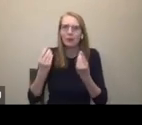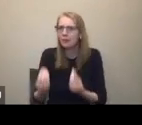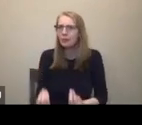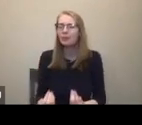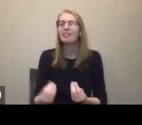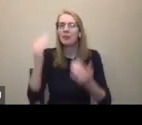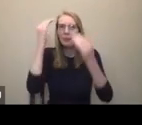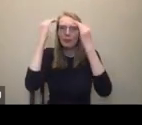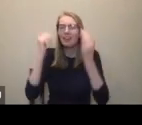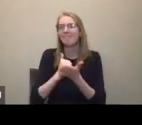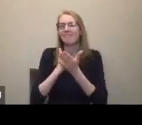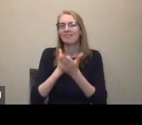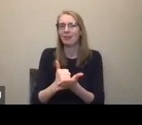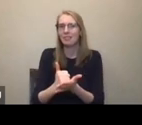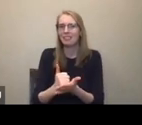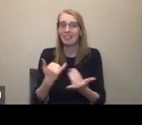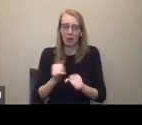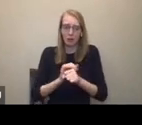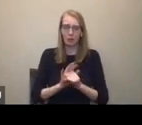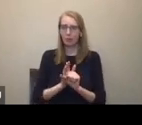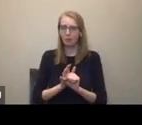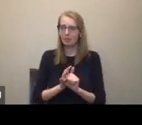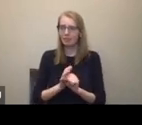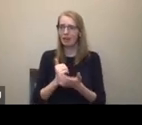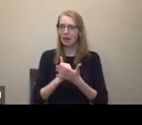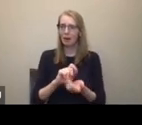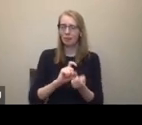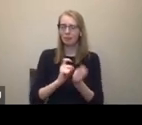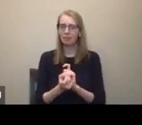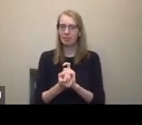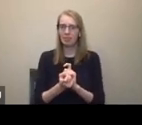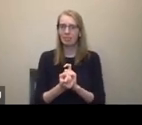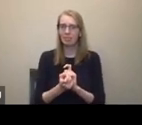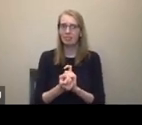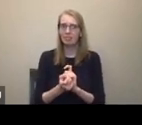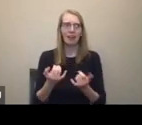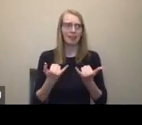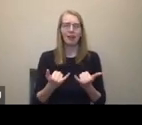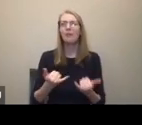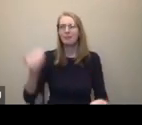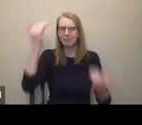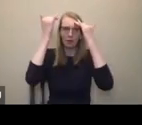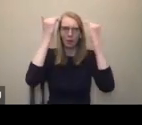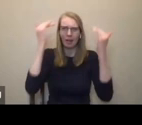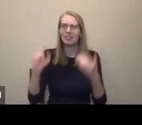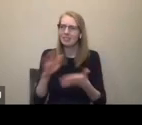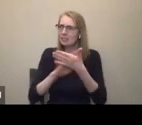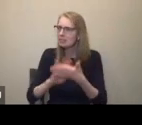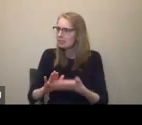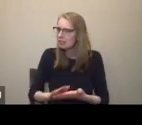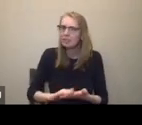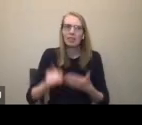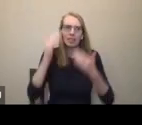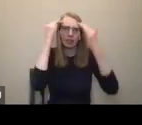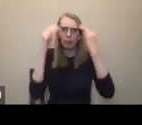more conscious of sanitizing and cleanliness and not sharing germs now that it should just be second nature to us. But just remember that when people with physical